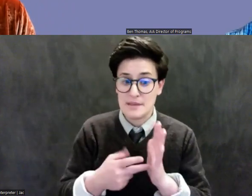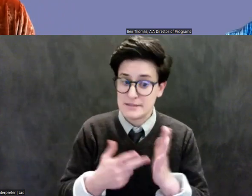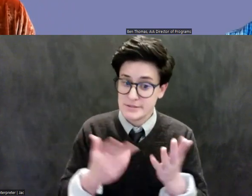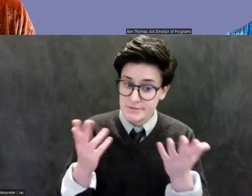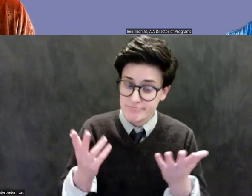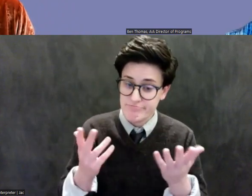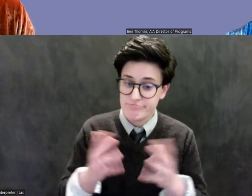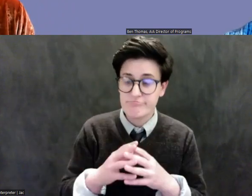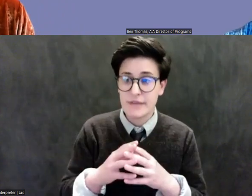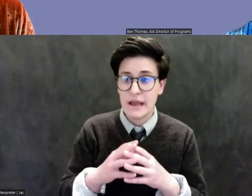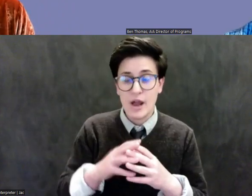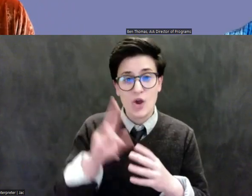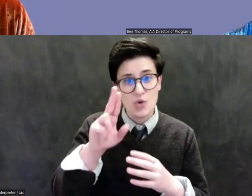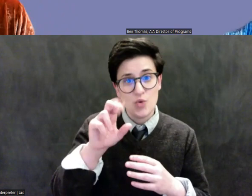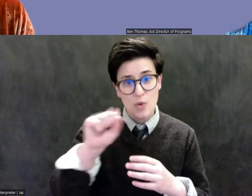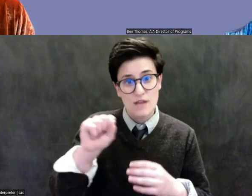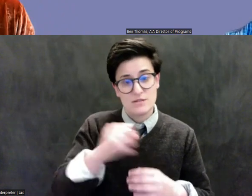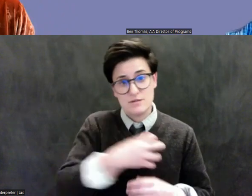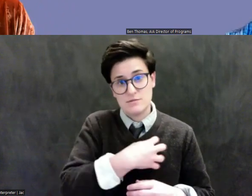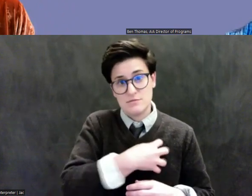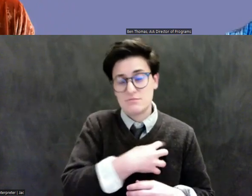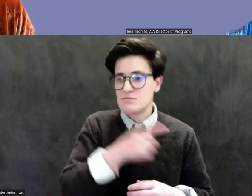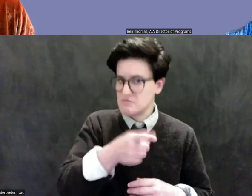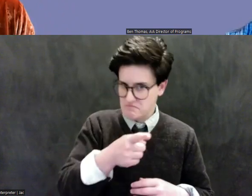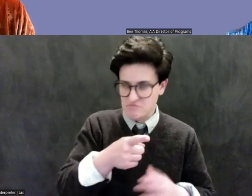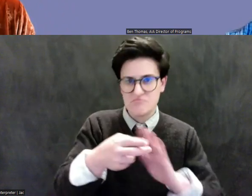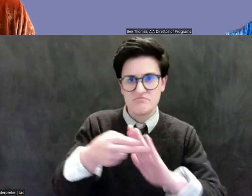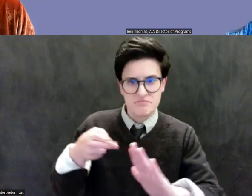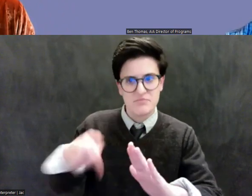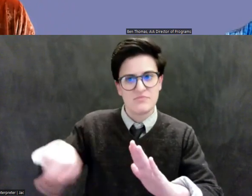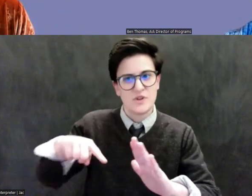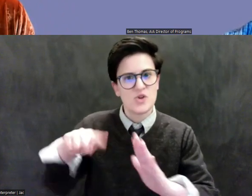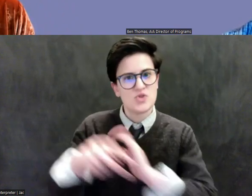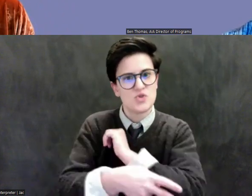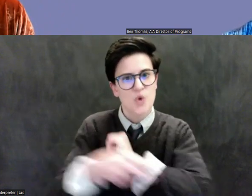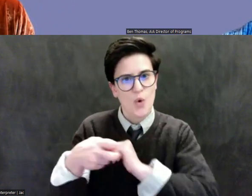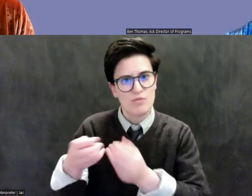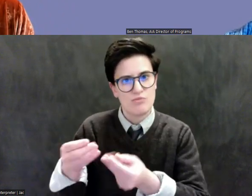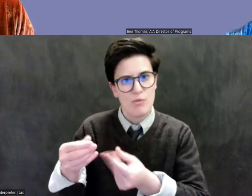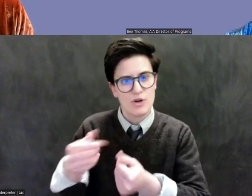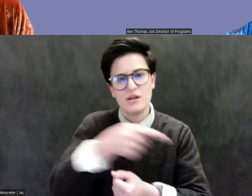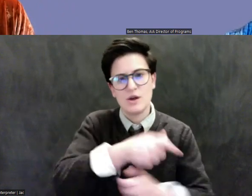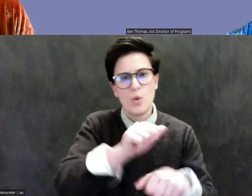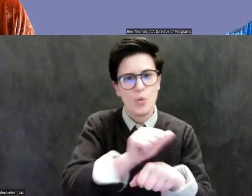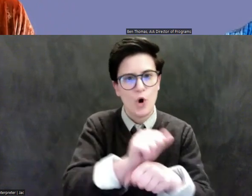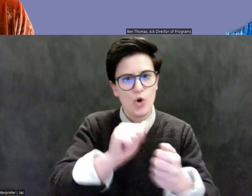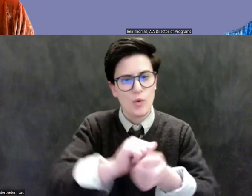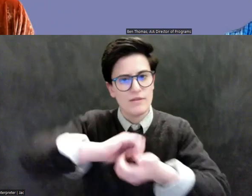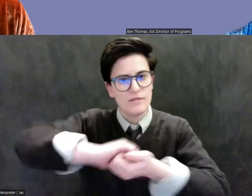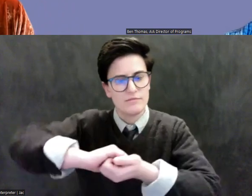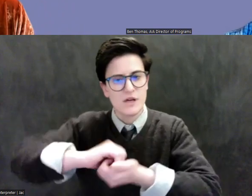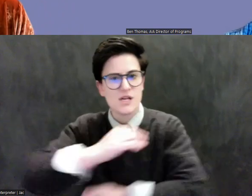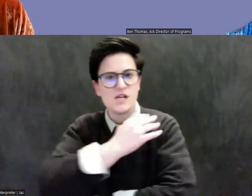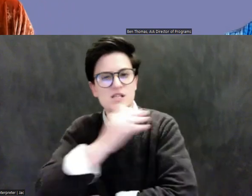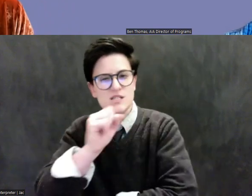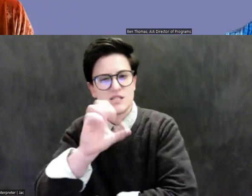.S. made it very clear. considered it stolen property. Uh, they were working with Scotland Yard on this actively. And I think it also would have